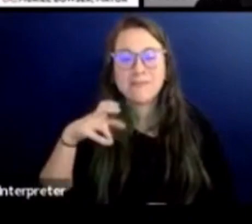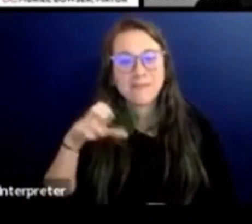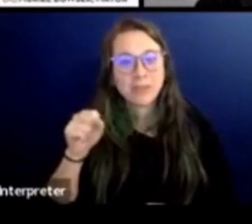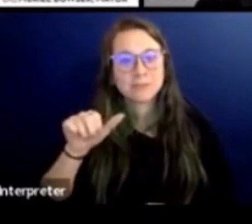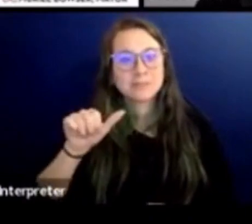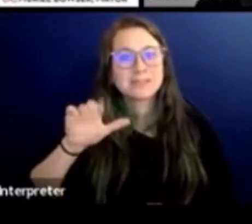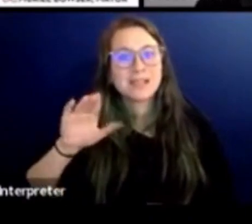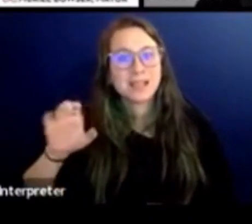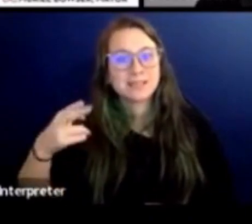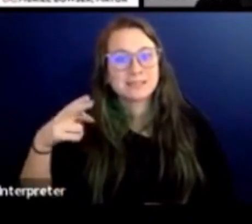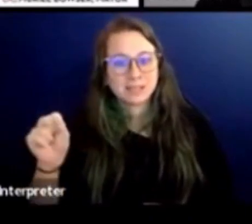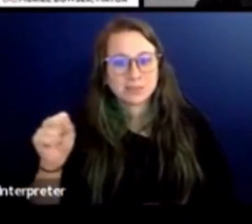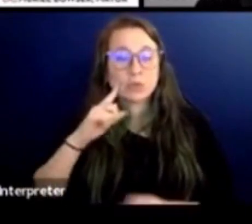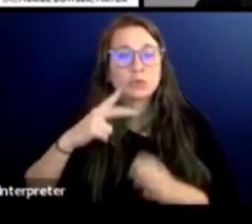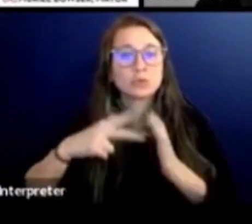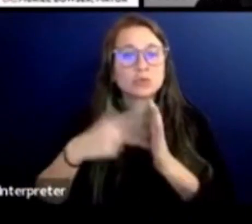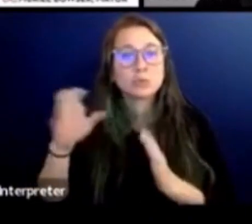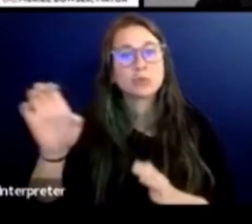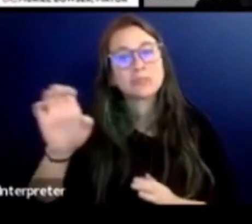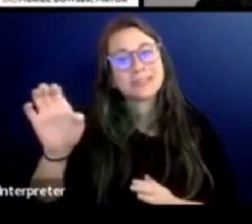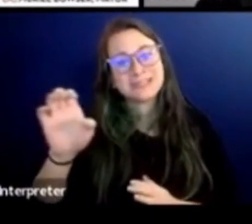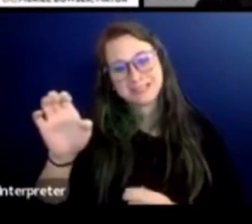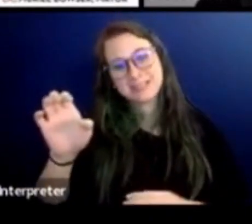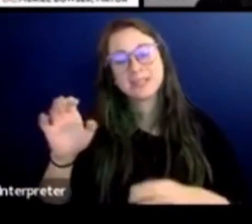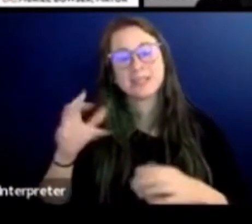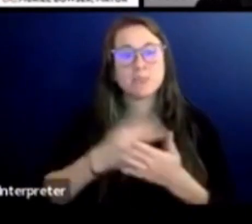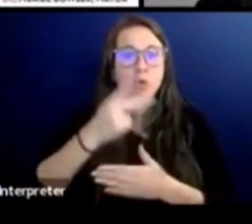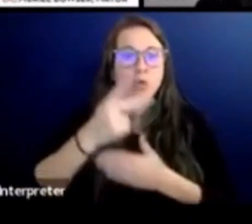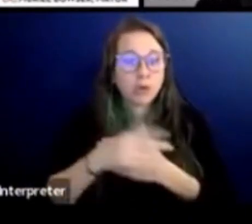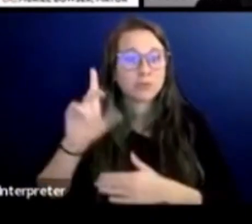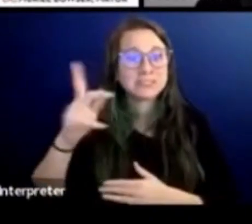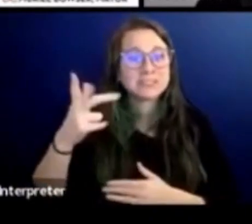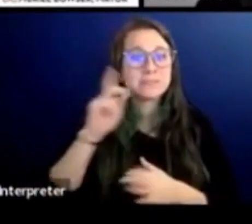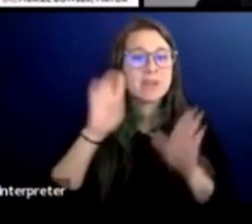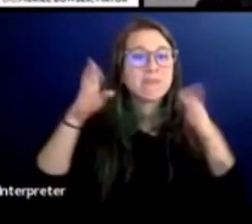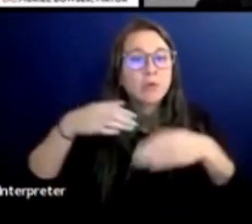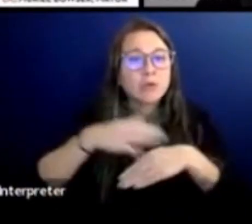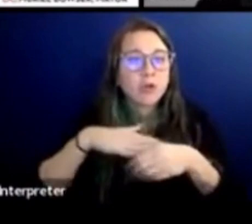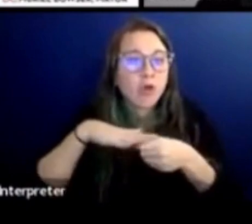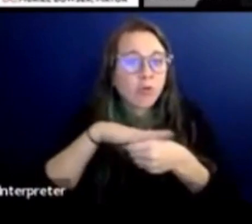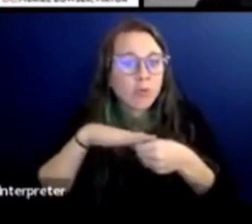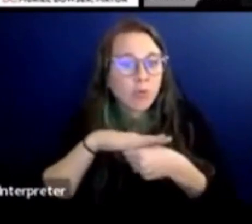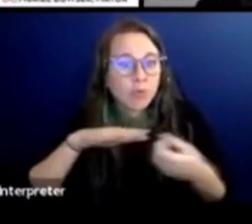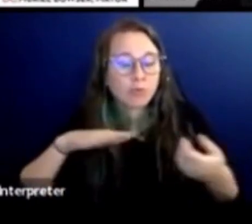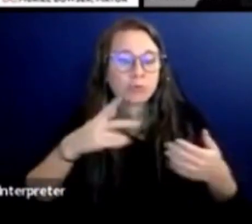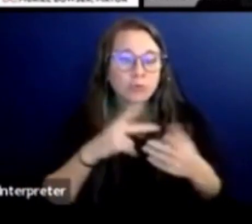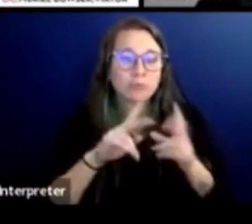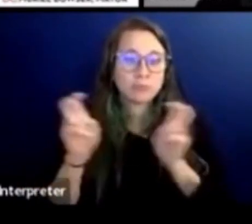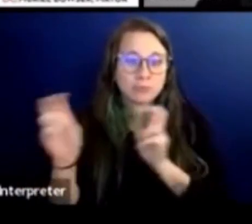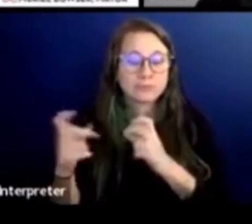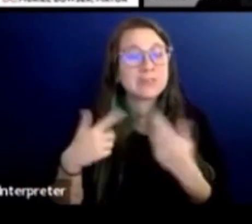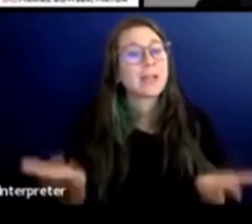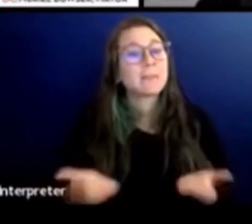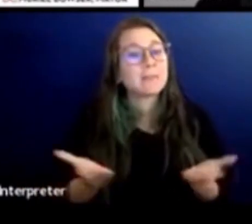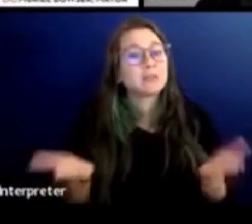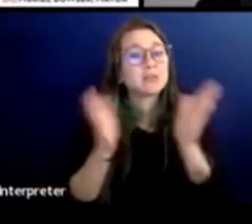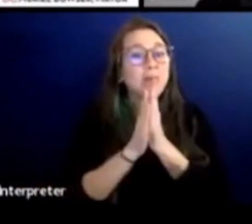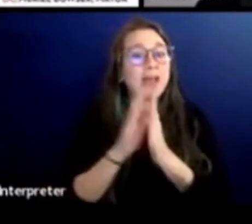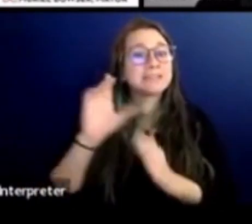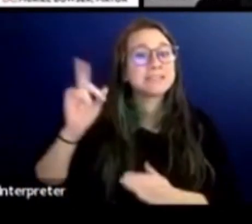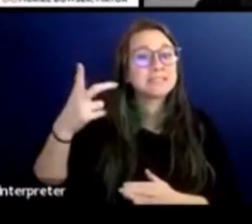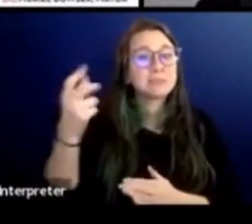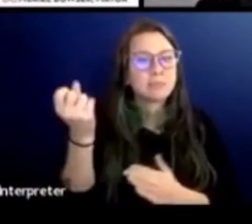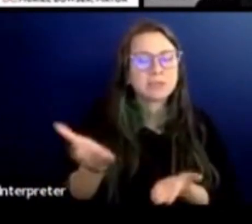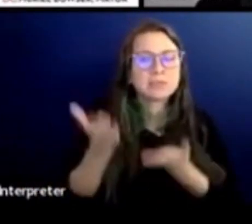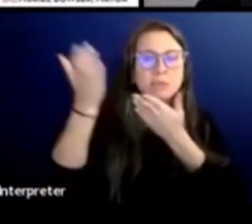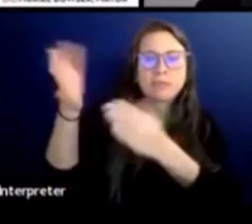Project's triple E program where DC Youth focuses on local issues. I'm here today to ask DCPS to provide adequate support for